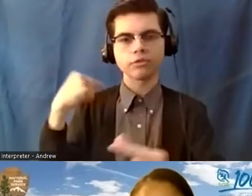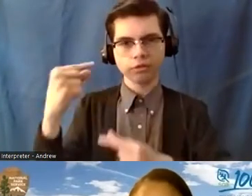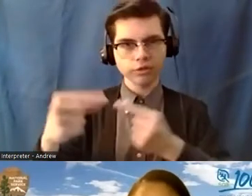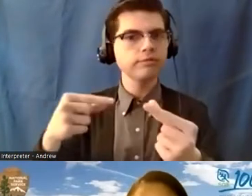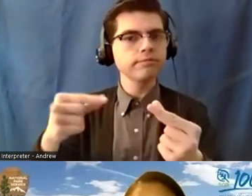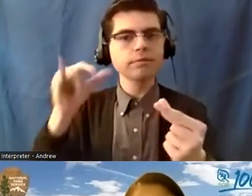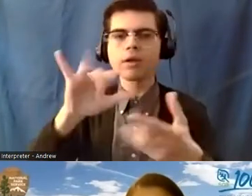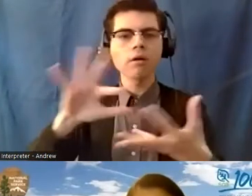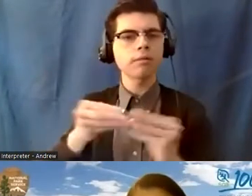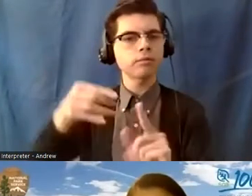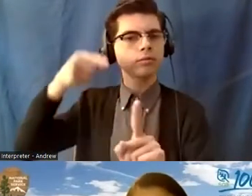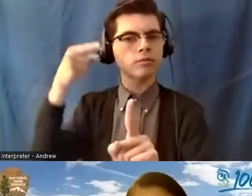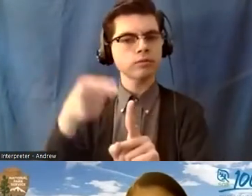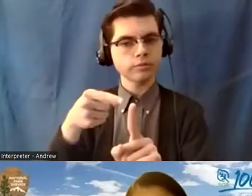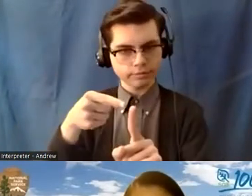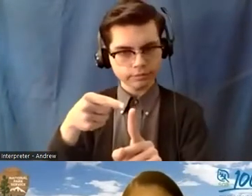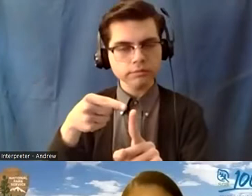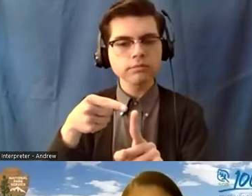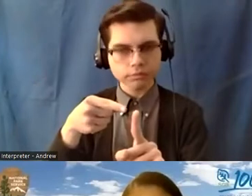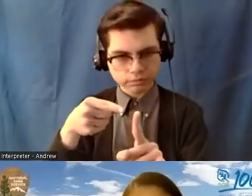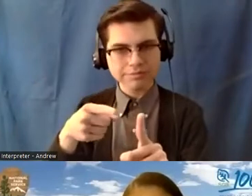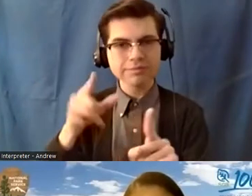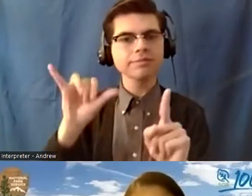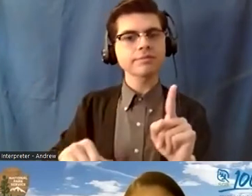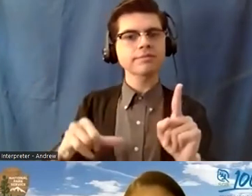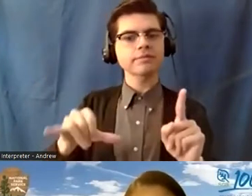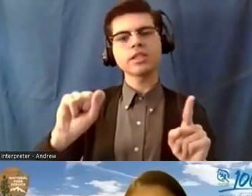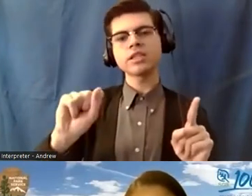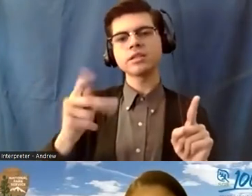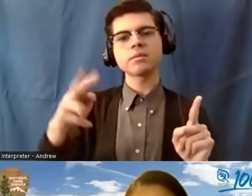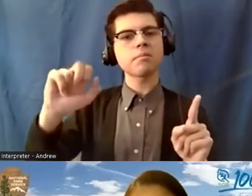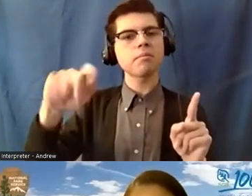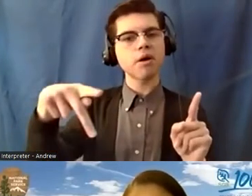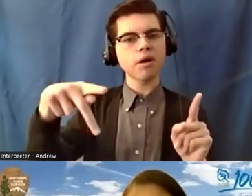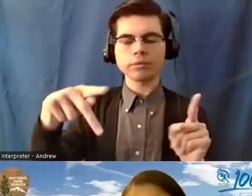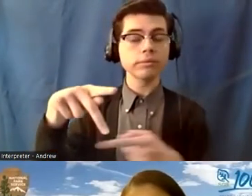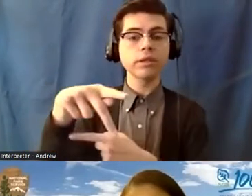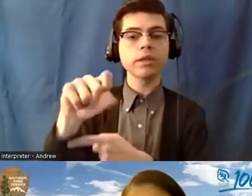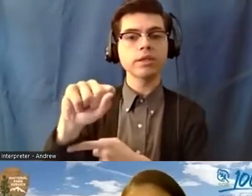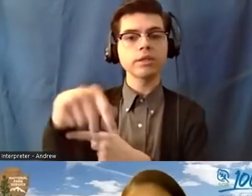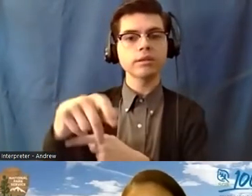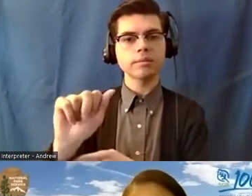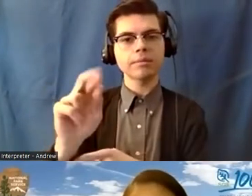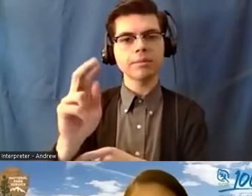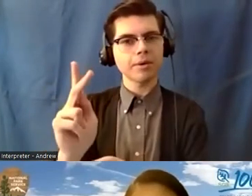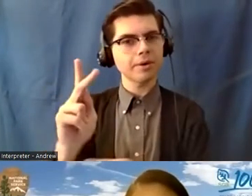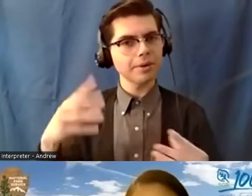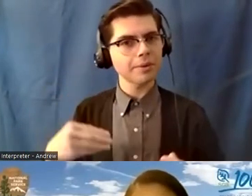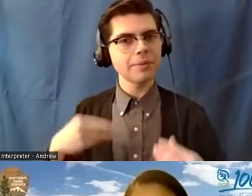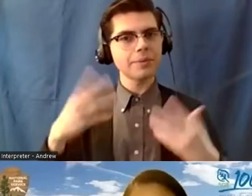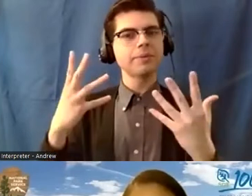is to try to keep this spark of dedication, trying to make a difference into the next